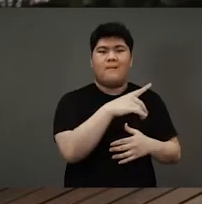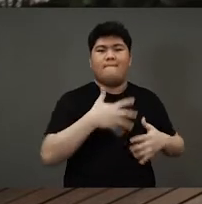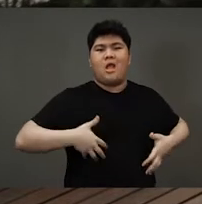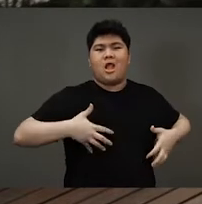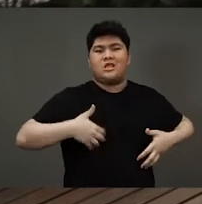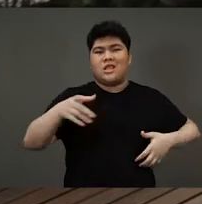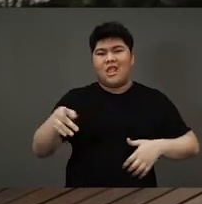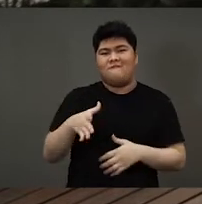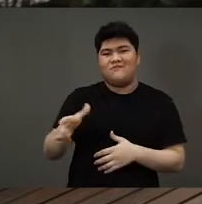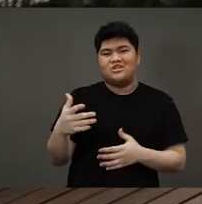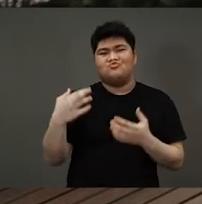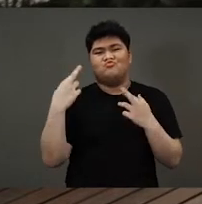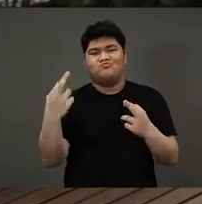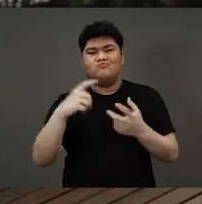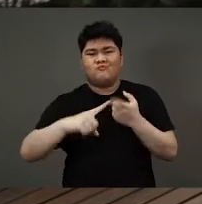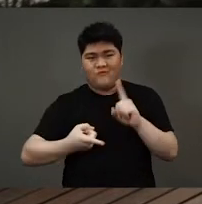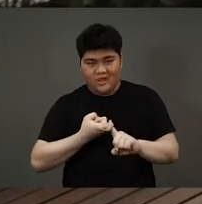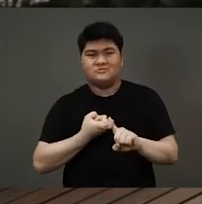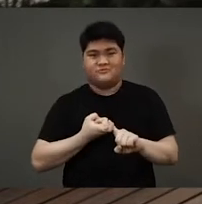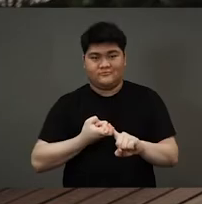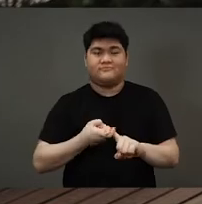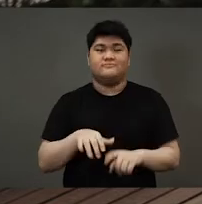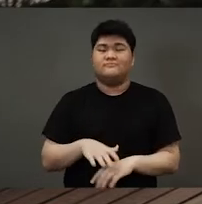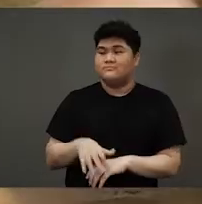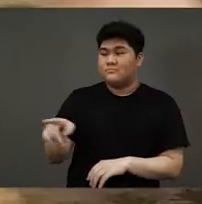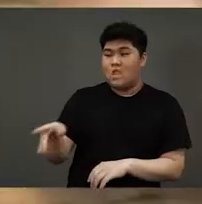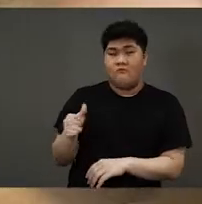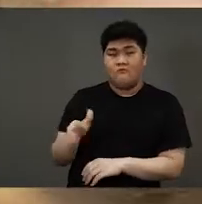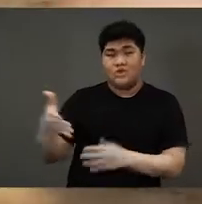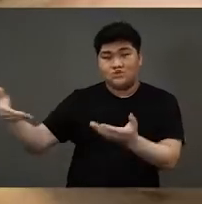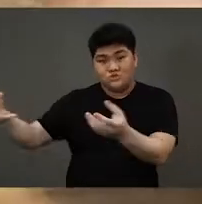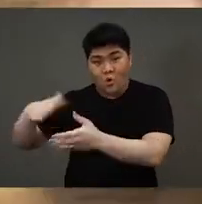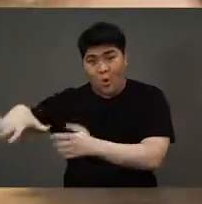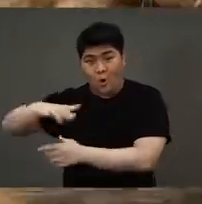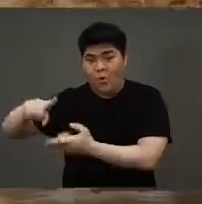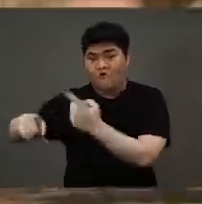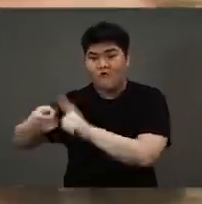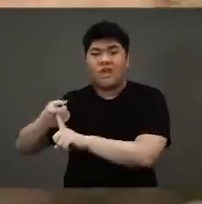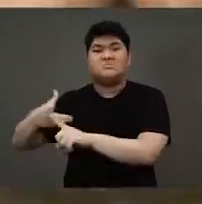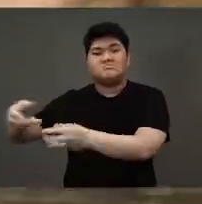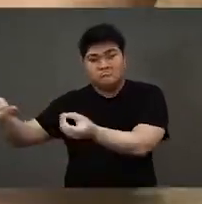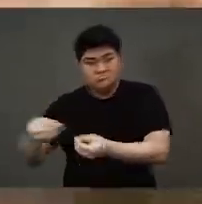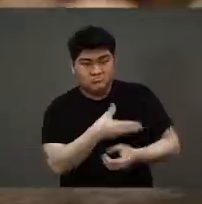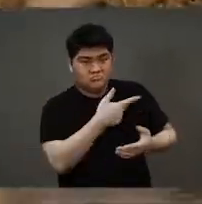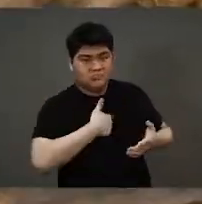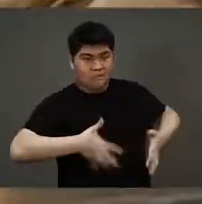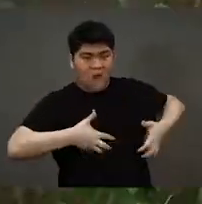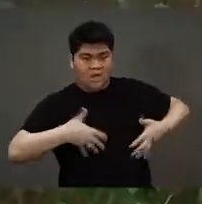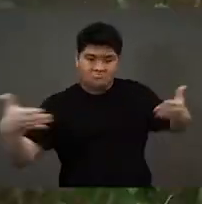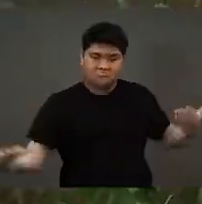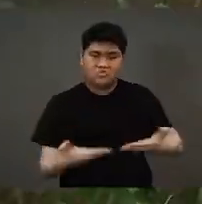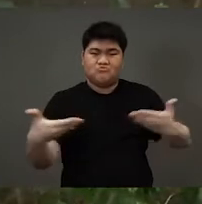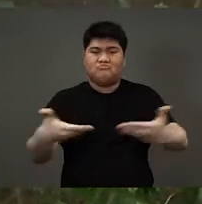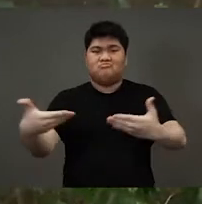fish were very good friends. The fish introduced monkey to all her fish friends and all the water